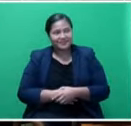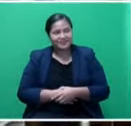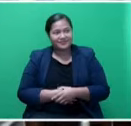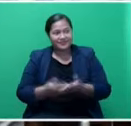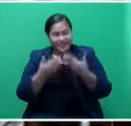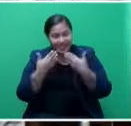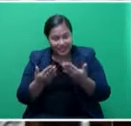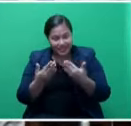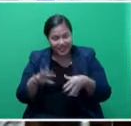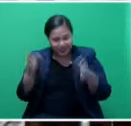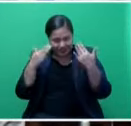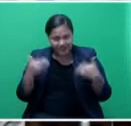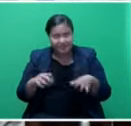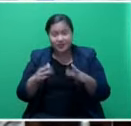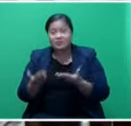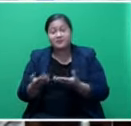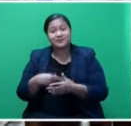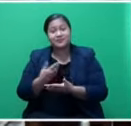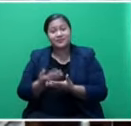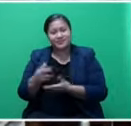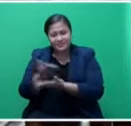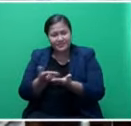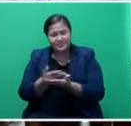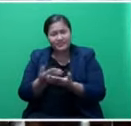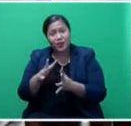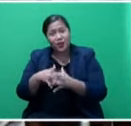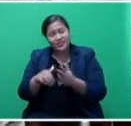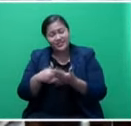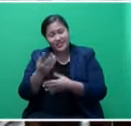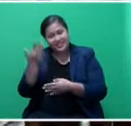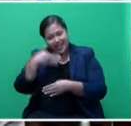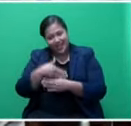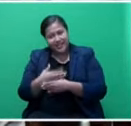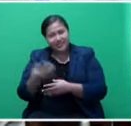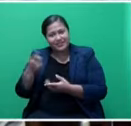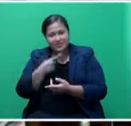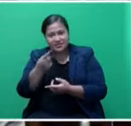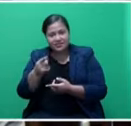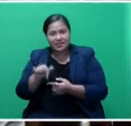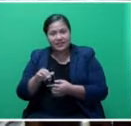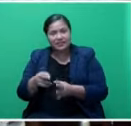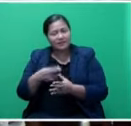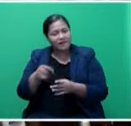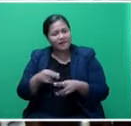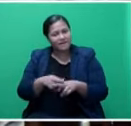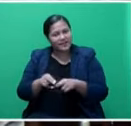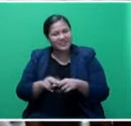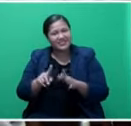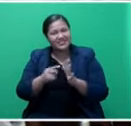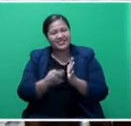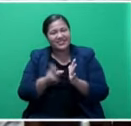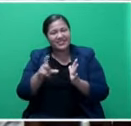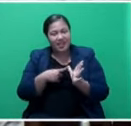Thank you, Mr. Speaker, sir. Mr. Speaker, sir, pursuant to the resolution of Parliament Wednesday 9th December 2020 and now move that the Fiji Railroad Customs Service Amendment Bill 2020